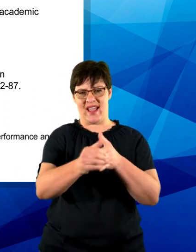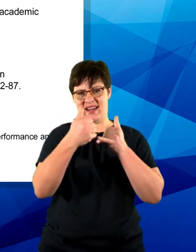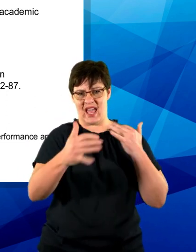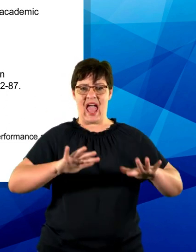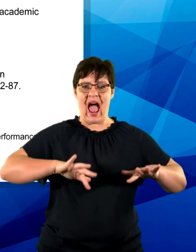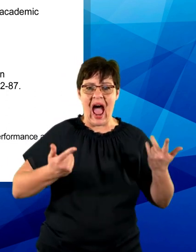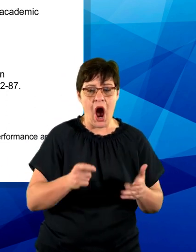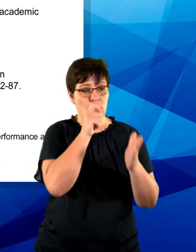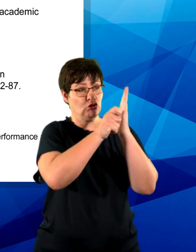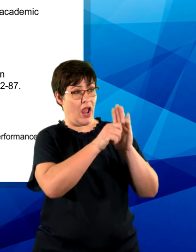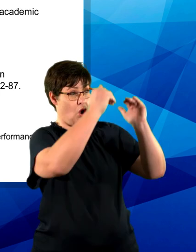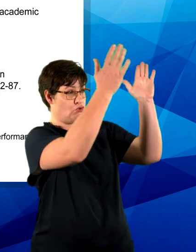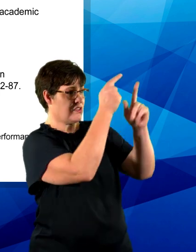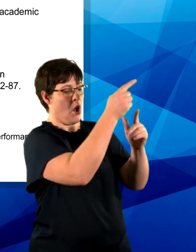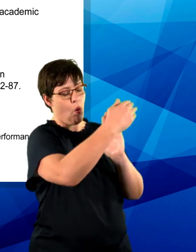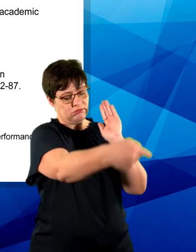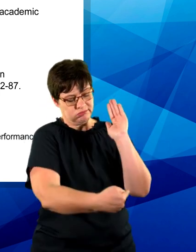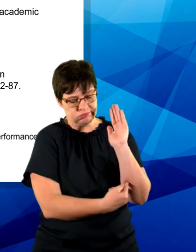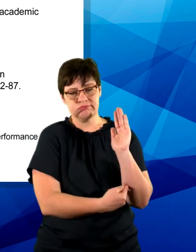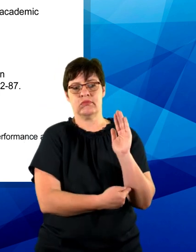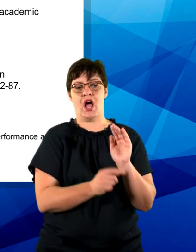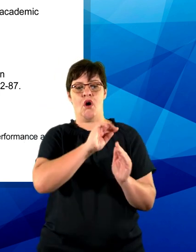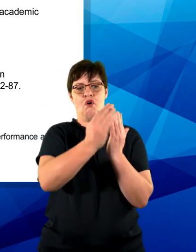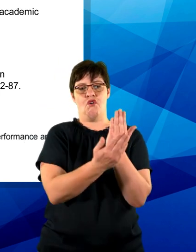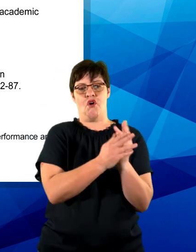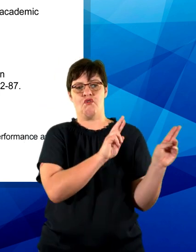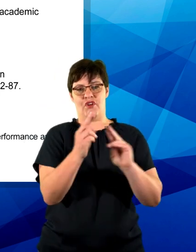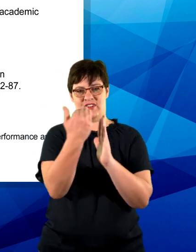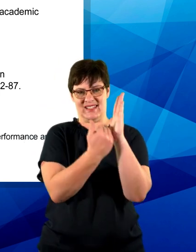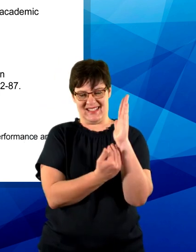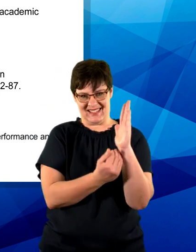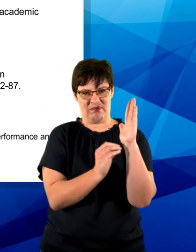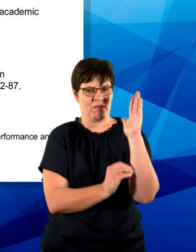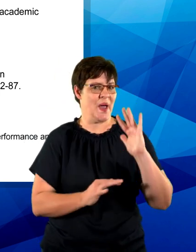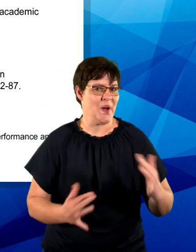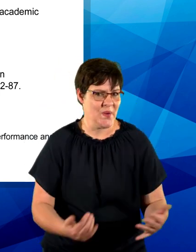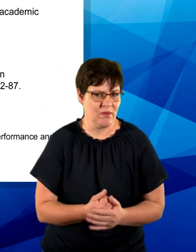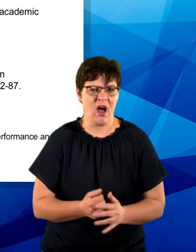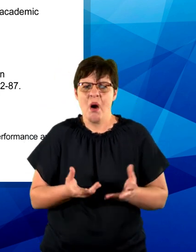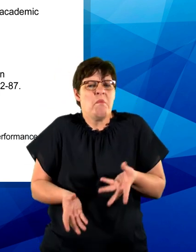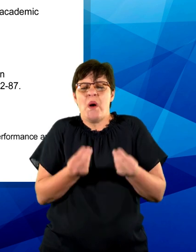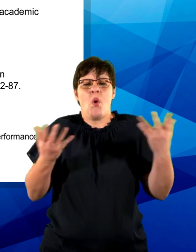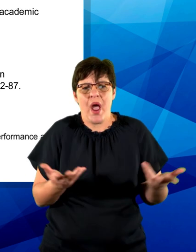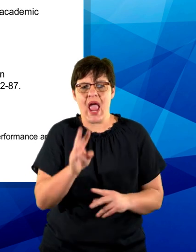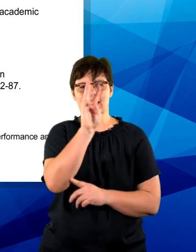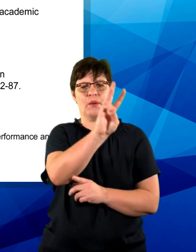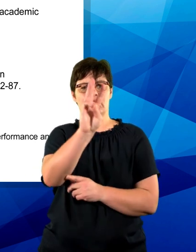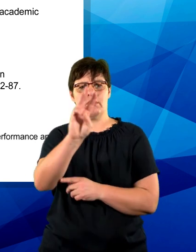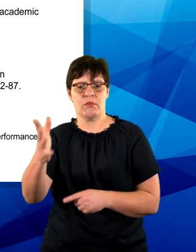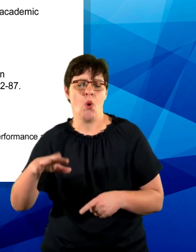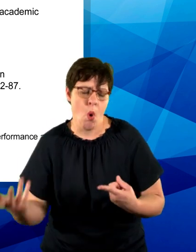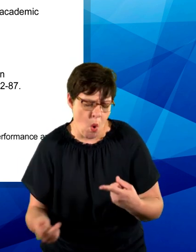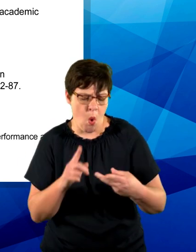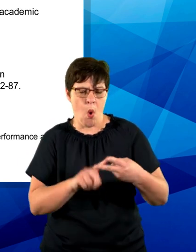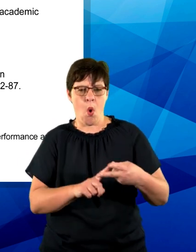text references and the reference list entries. These guidelines are usually available on the styles website or